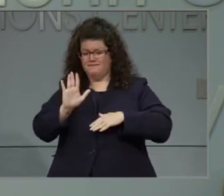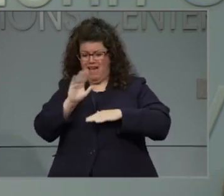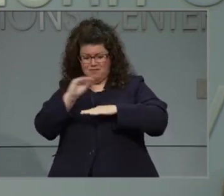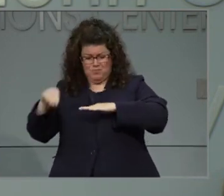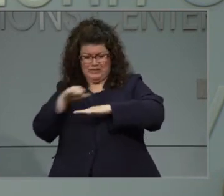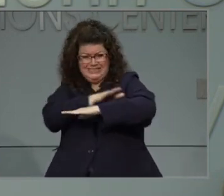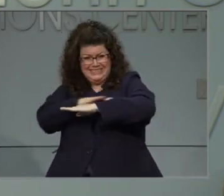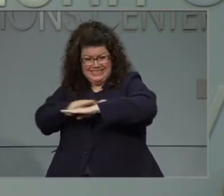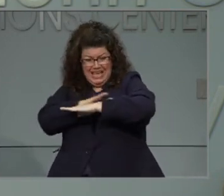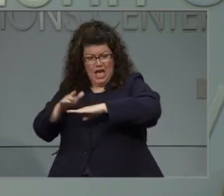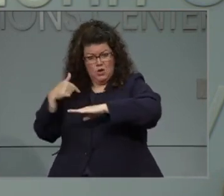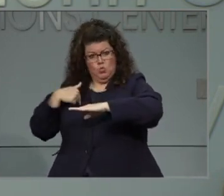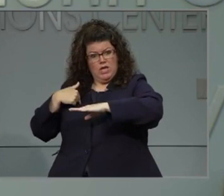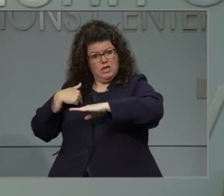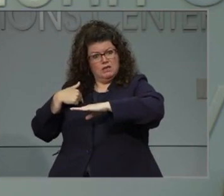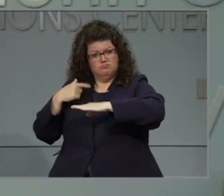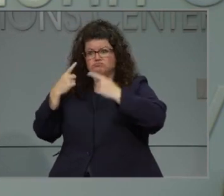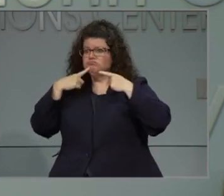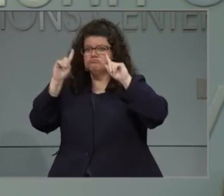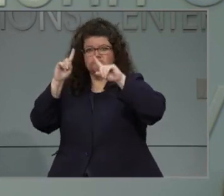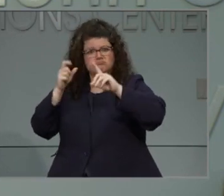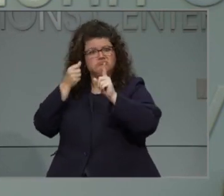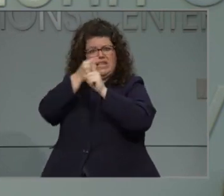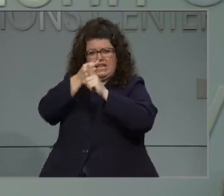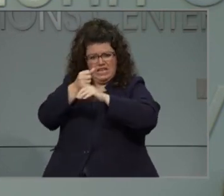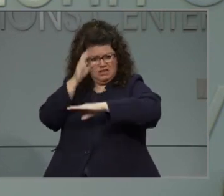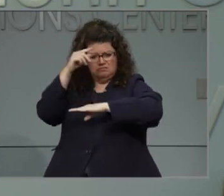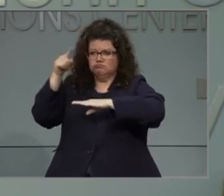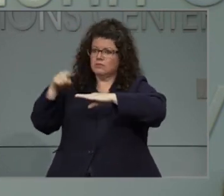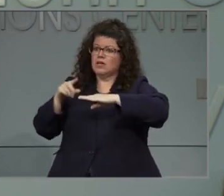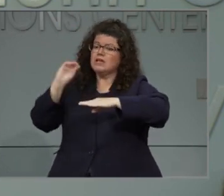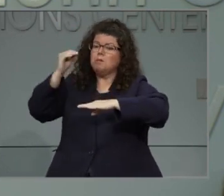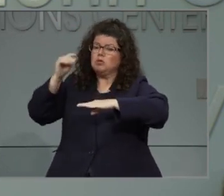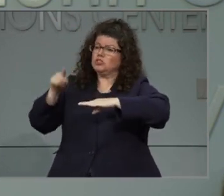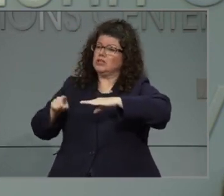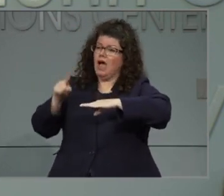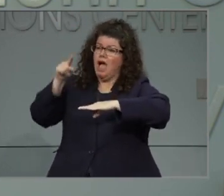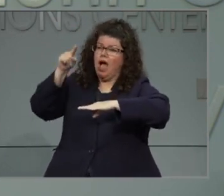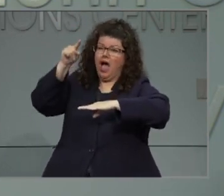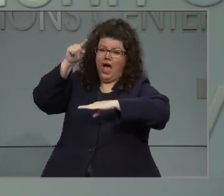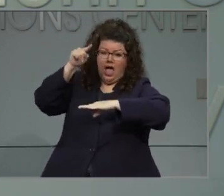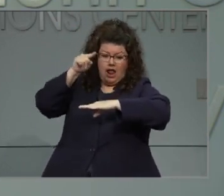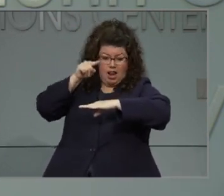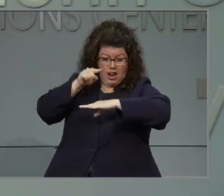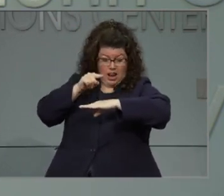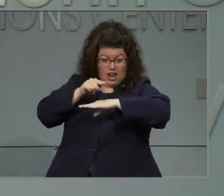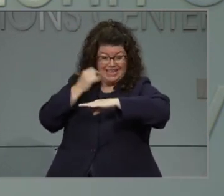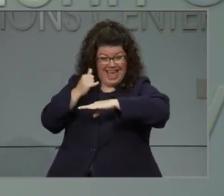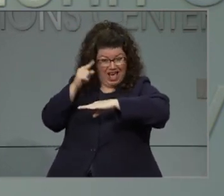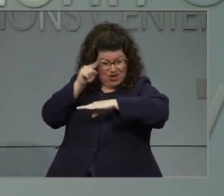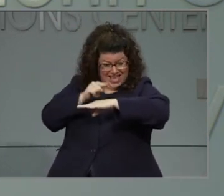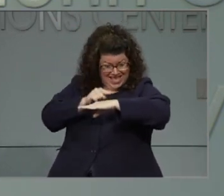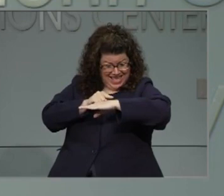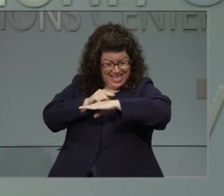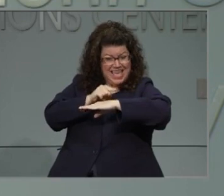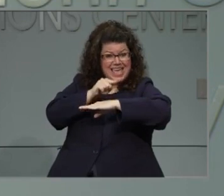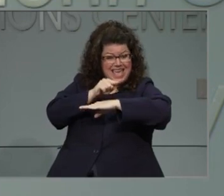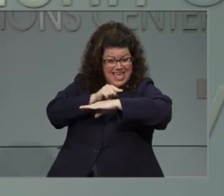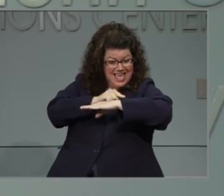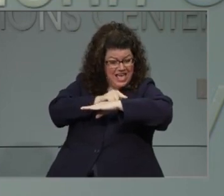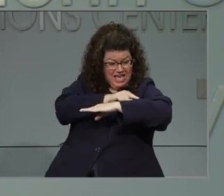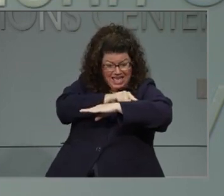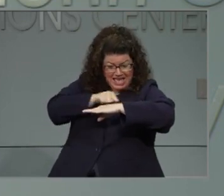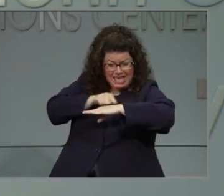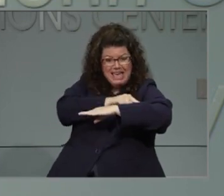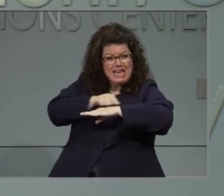for? Give us something tangible to get at where we know if we reach this, we can have middle school at Plan A, we